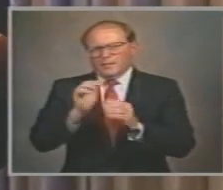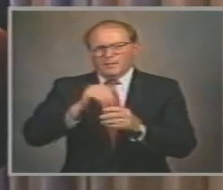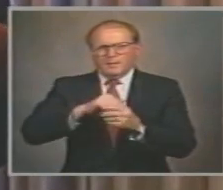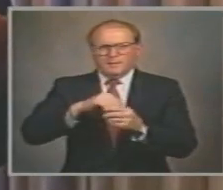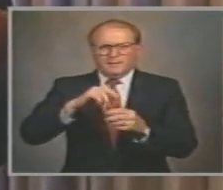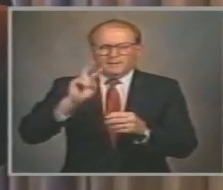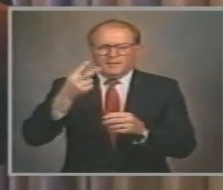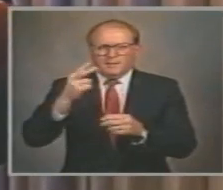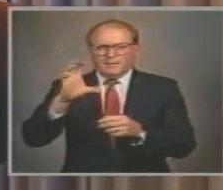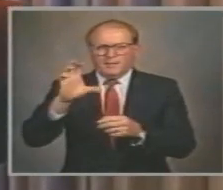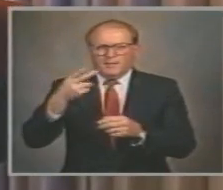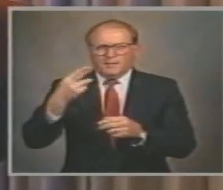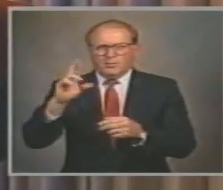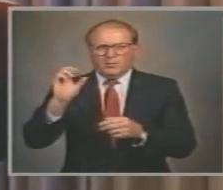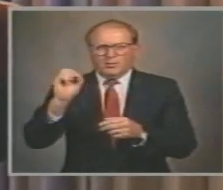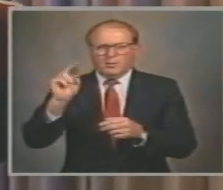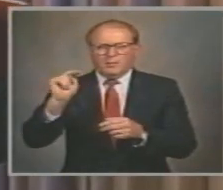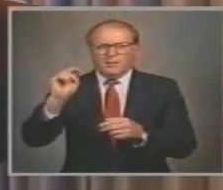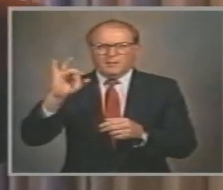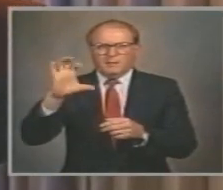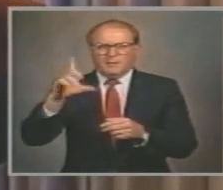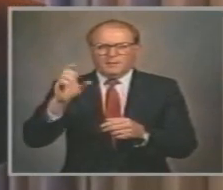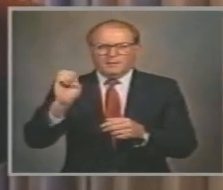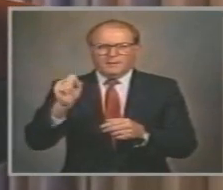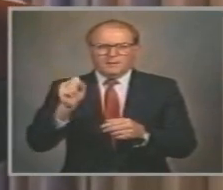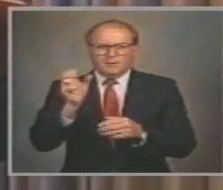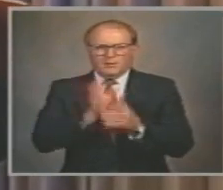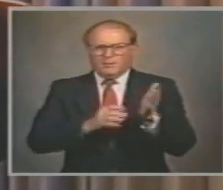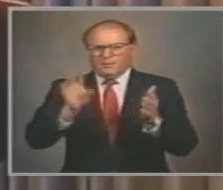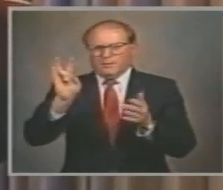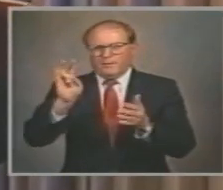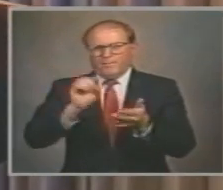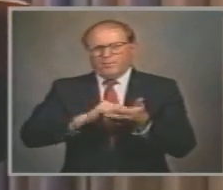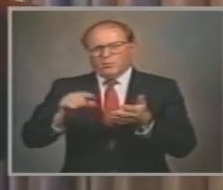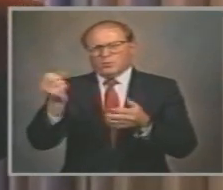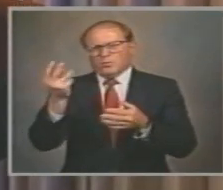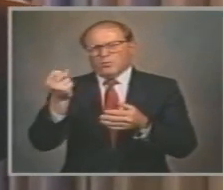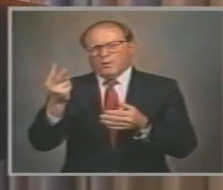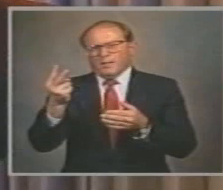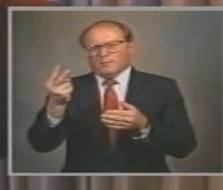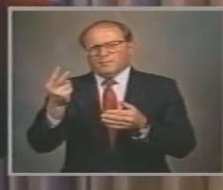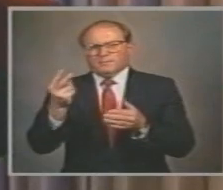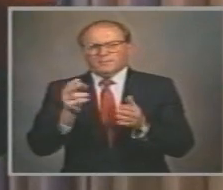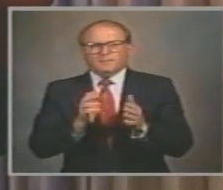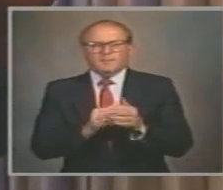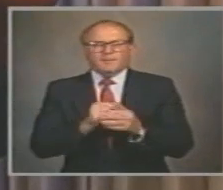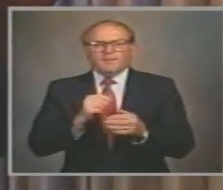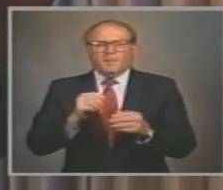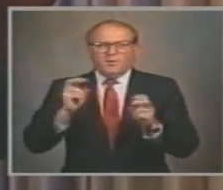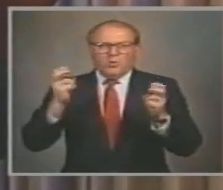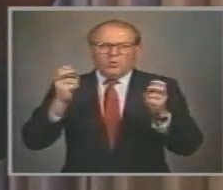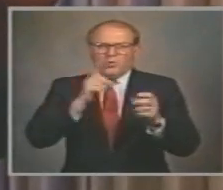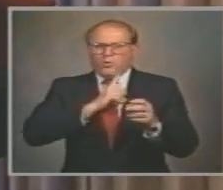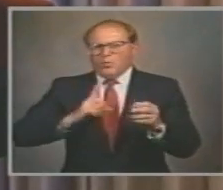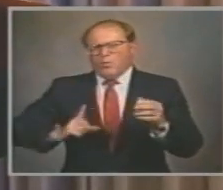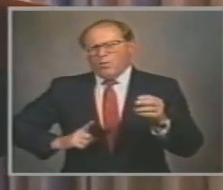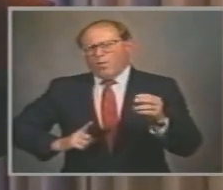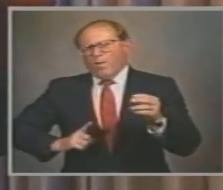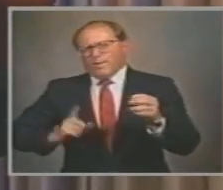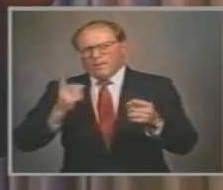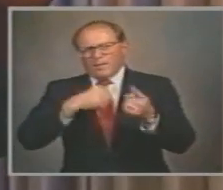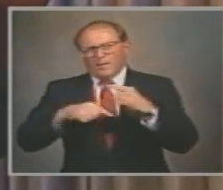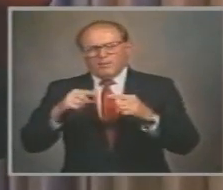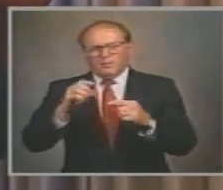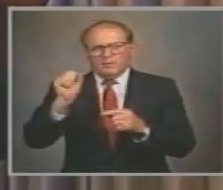Chronicles chapter 7 Beginning at verse 12 The Bible says, the Lord appeared to Solomon by